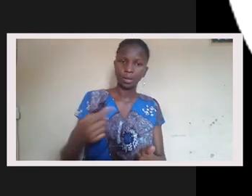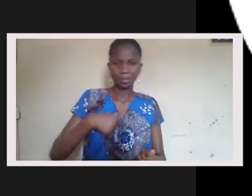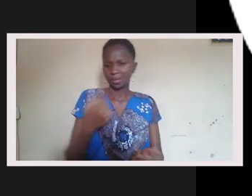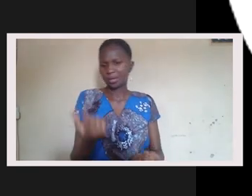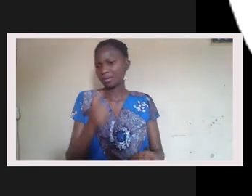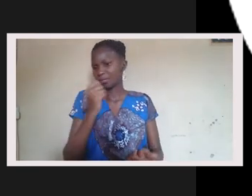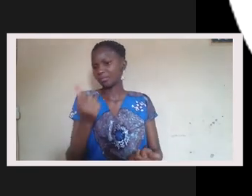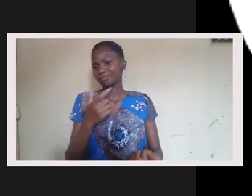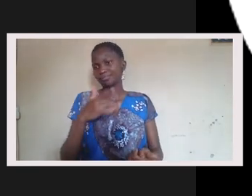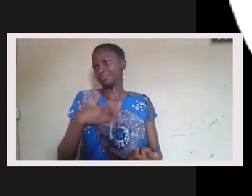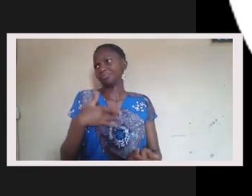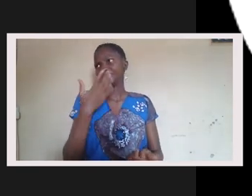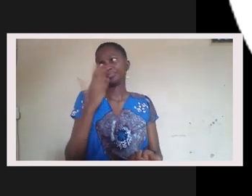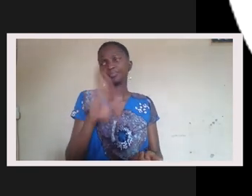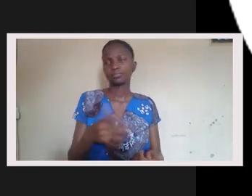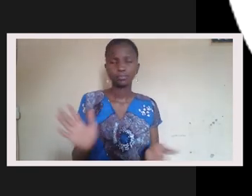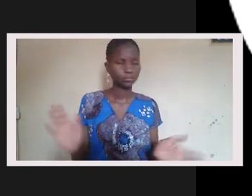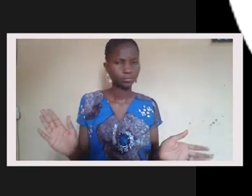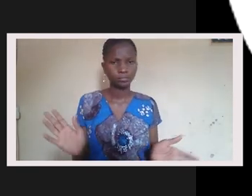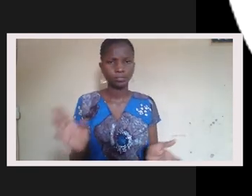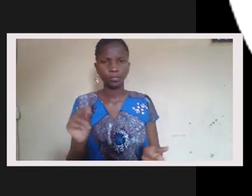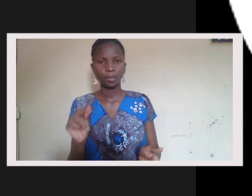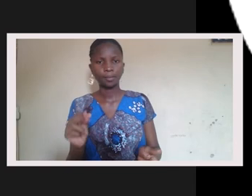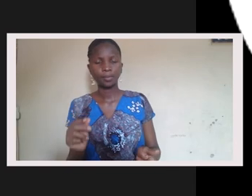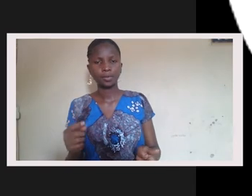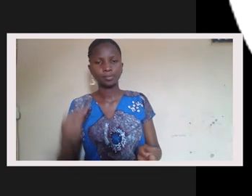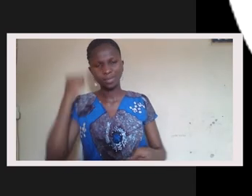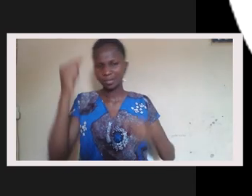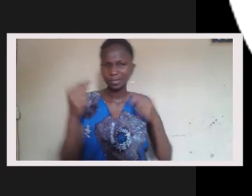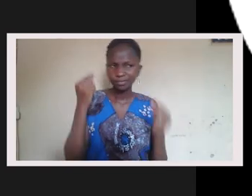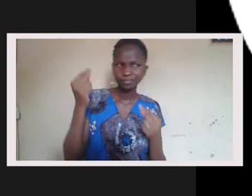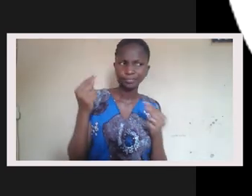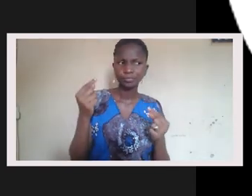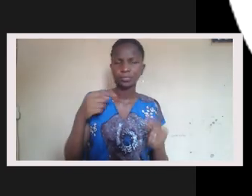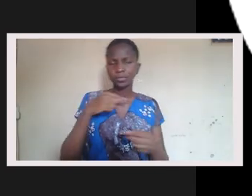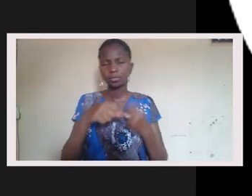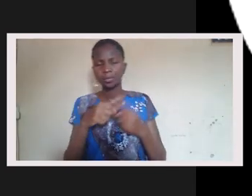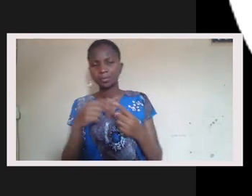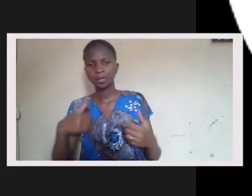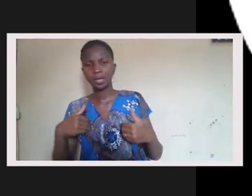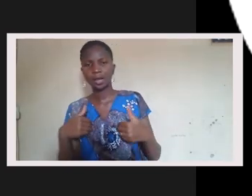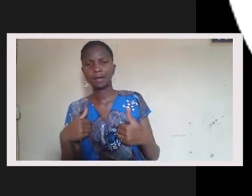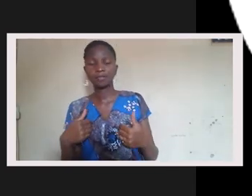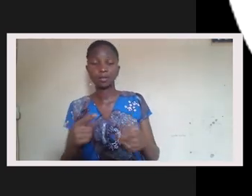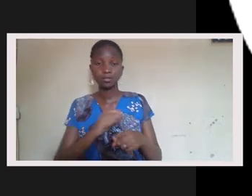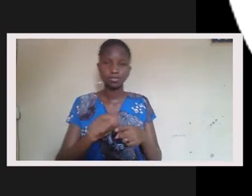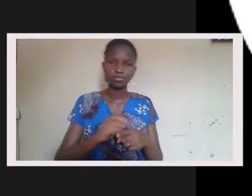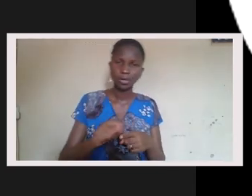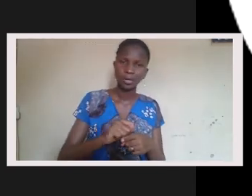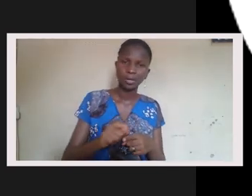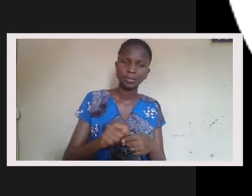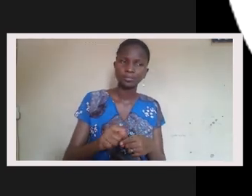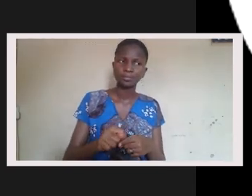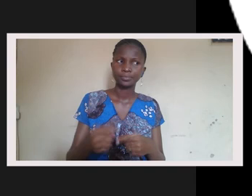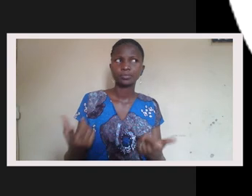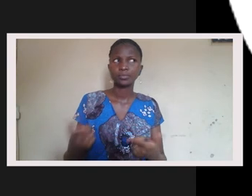and I don't say I'm not a pessimist. I'm really not. It just, it just, it's just a thought that comes in my mind, especially when we have some of the DE and I training from